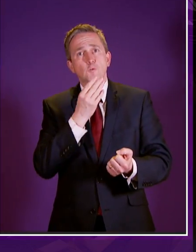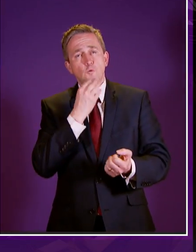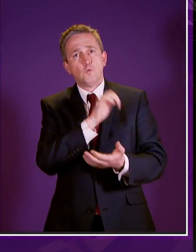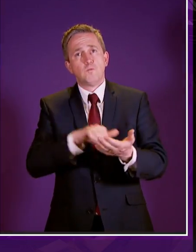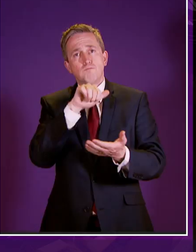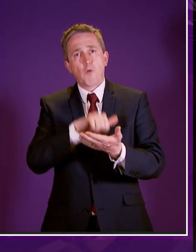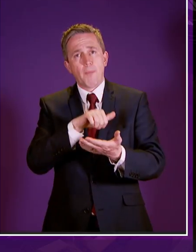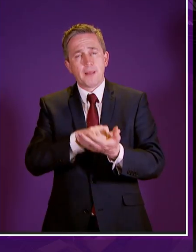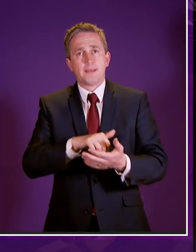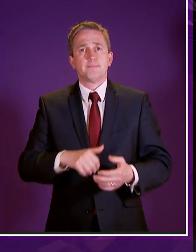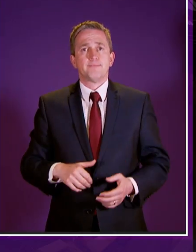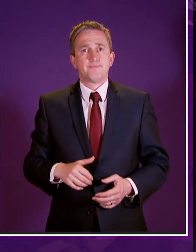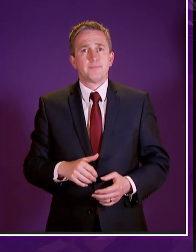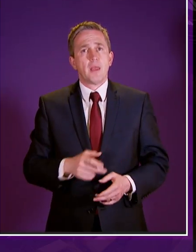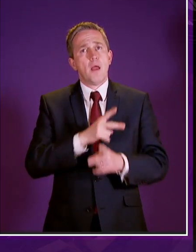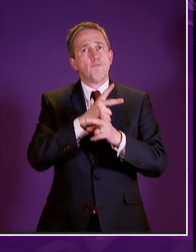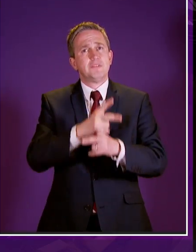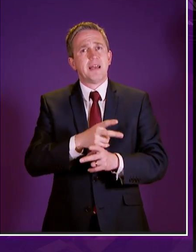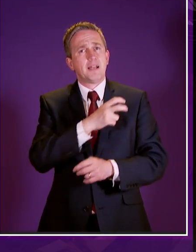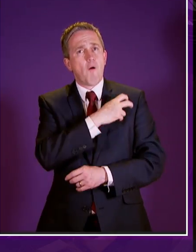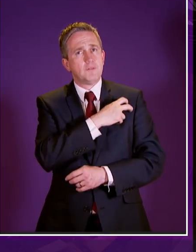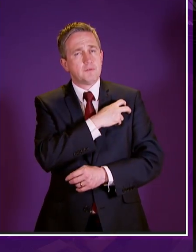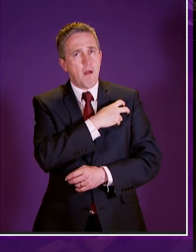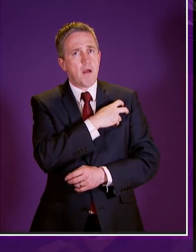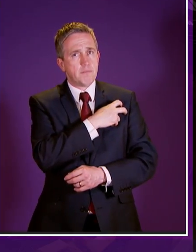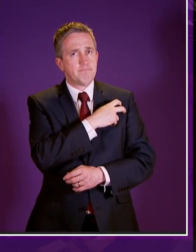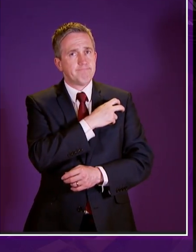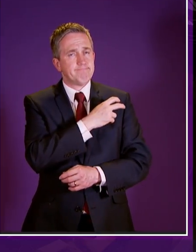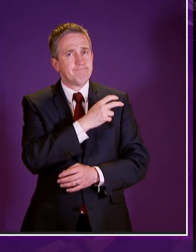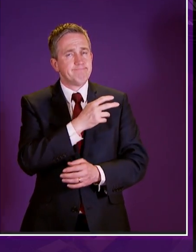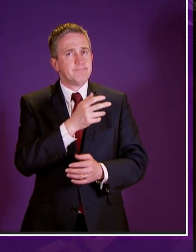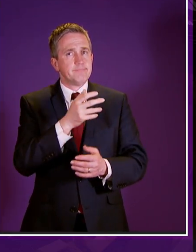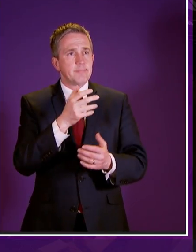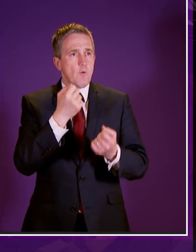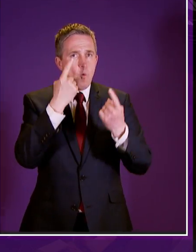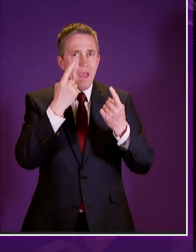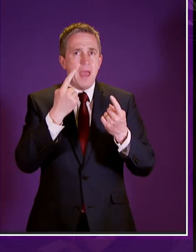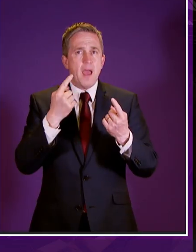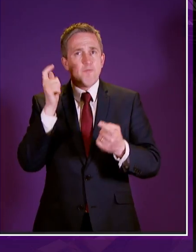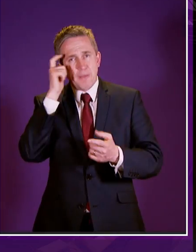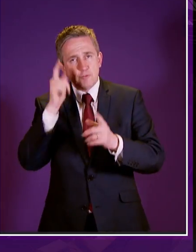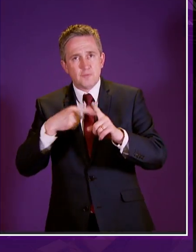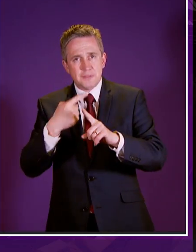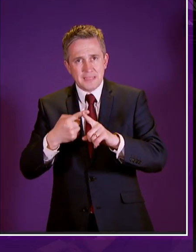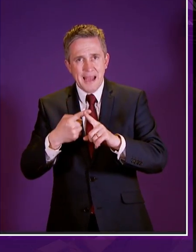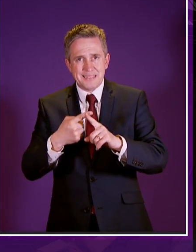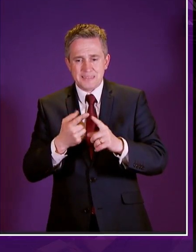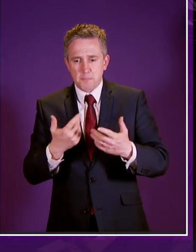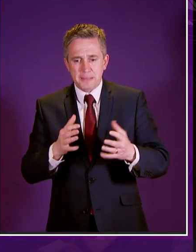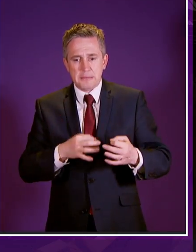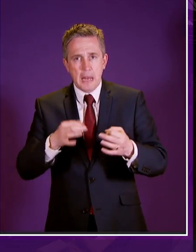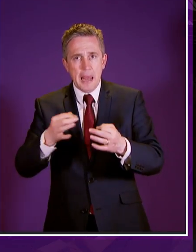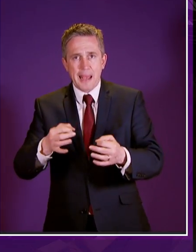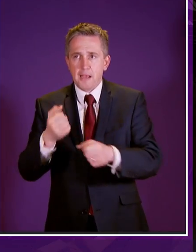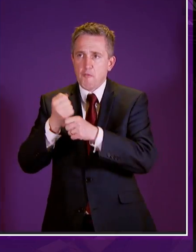representing officer given recent news stories about delays to the abolition of the bedroom tax ministers asking